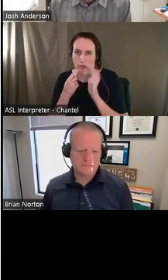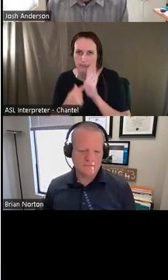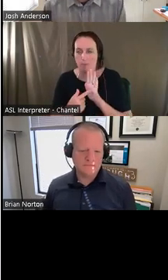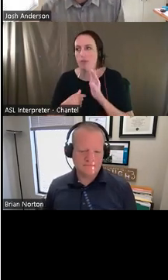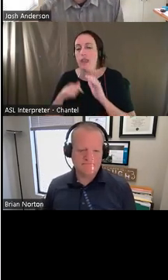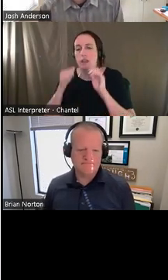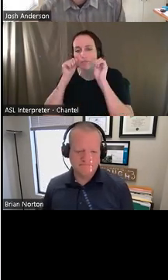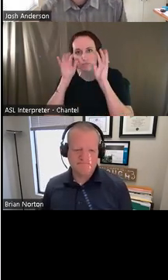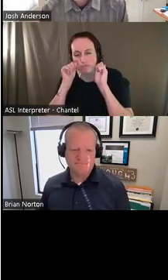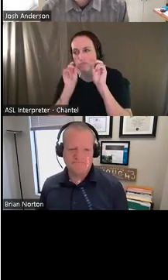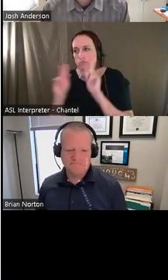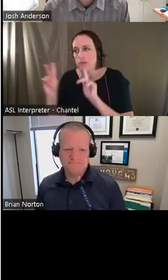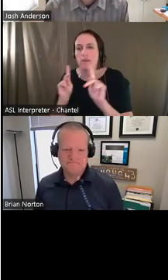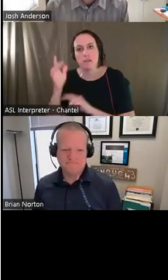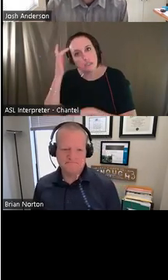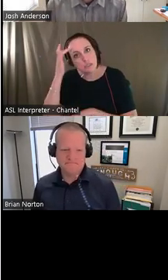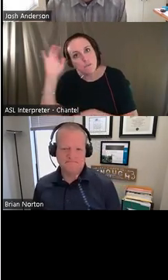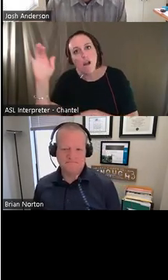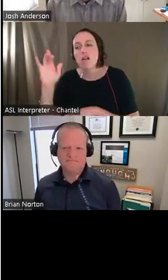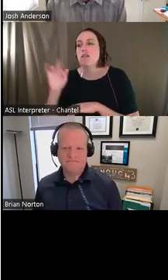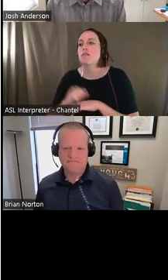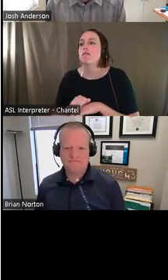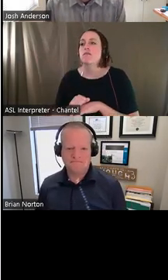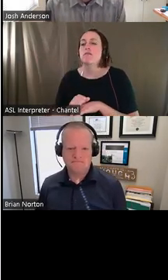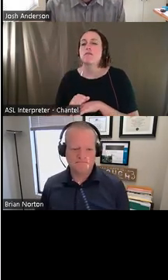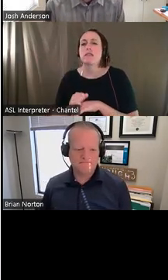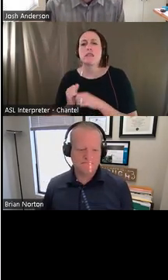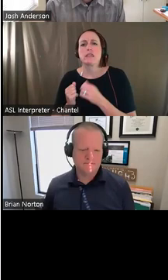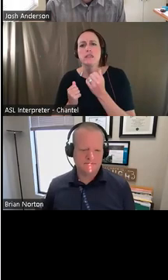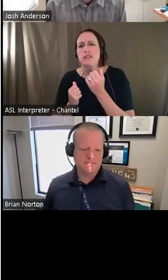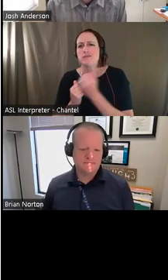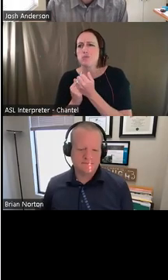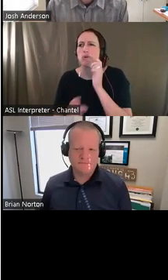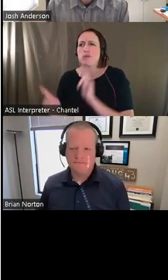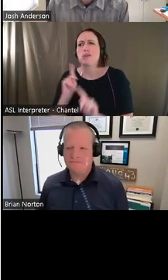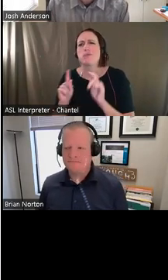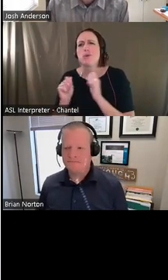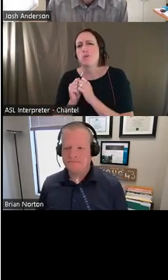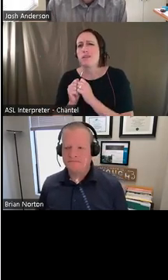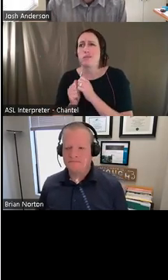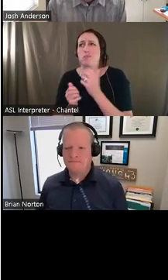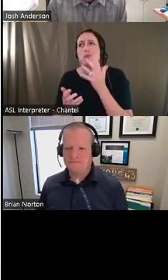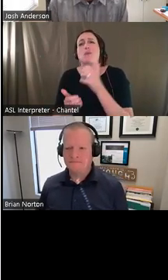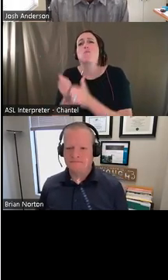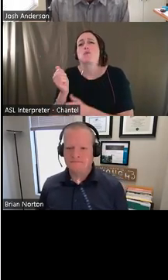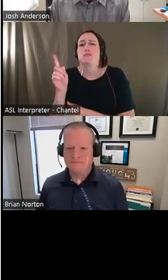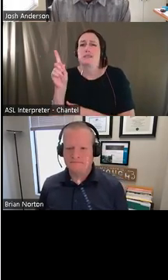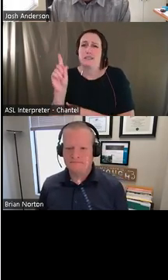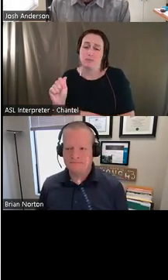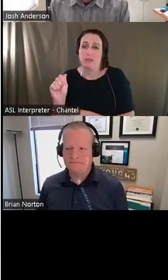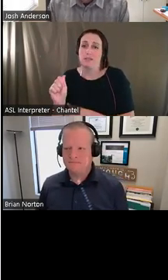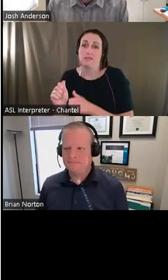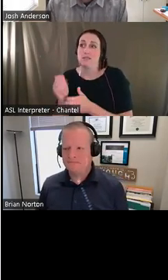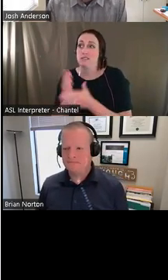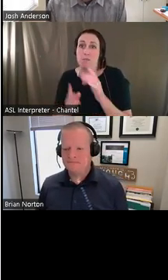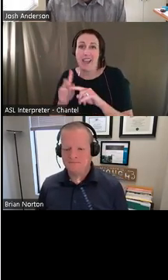with. They're very smart. They've worked with folks with probably almost every disability. Most I can't even pronounce, but when they